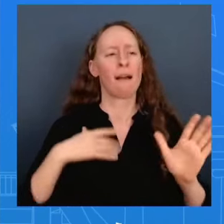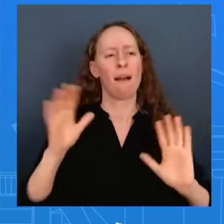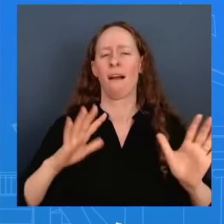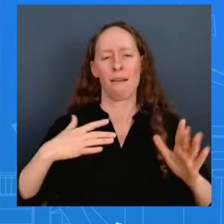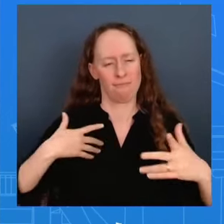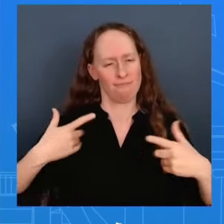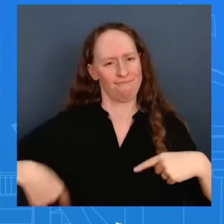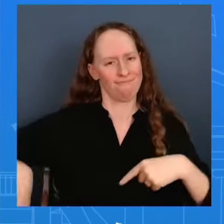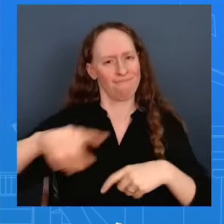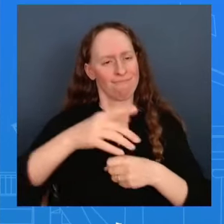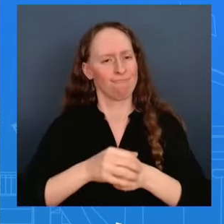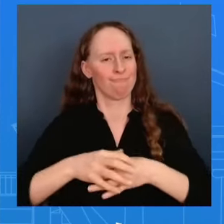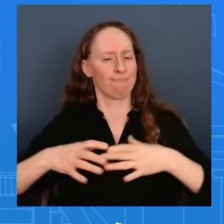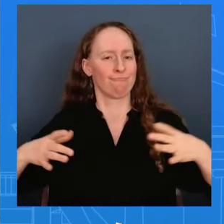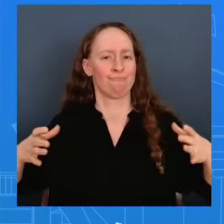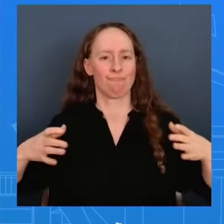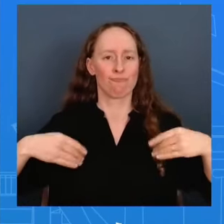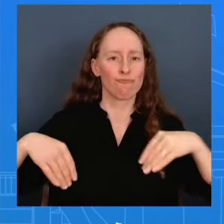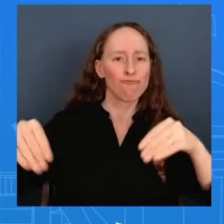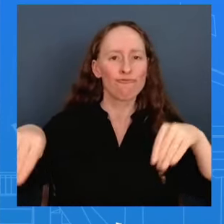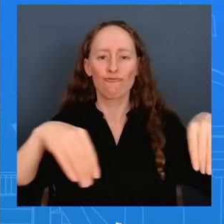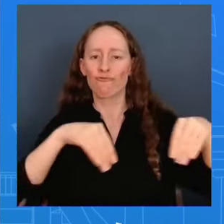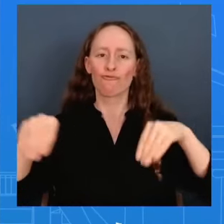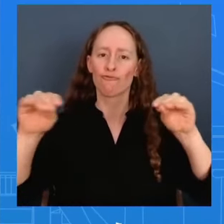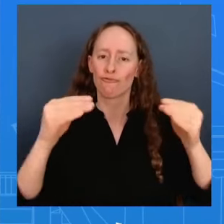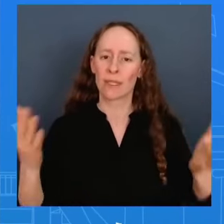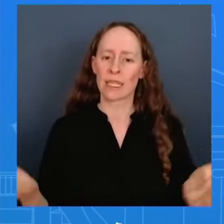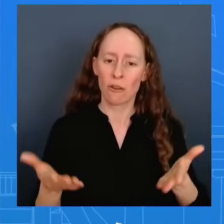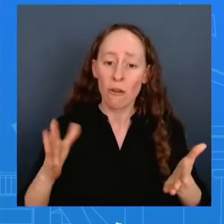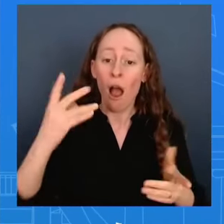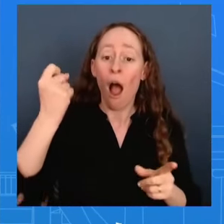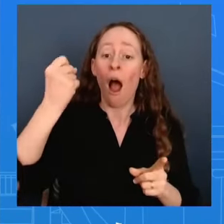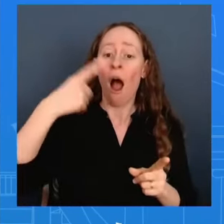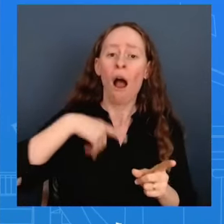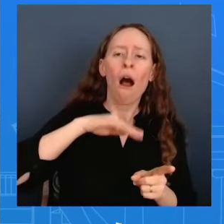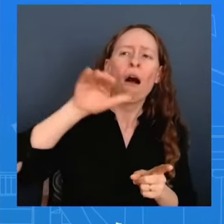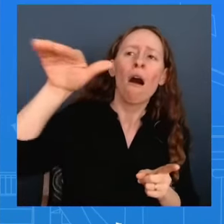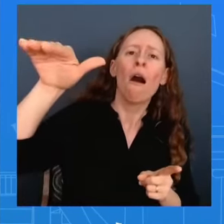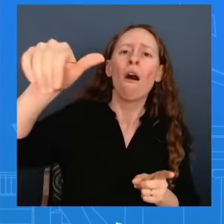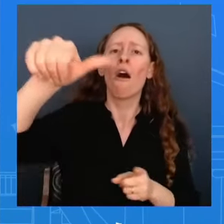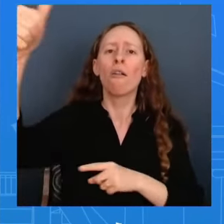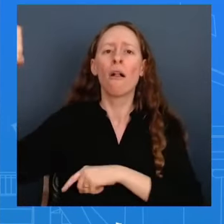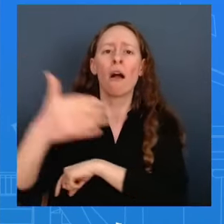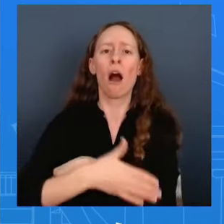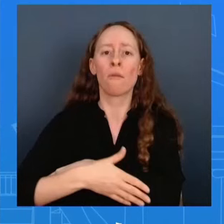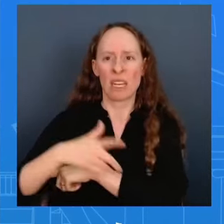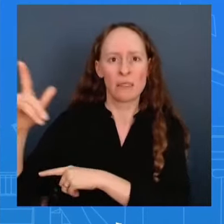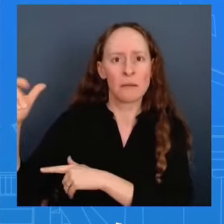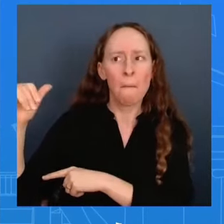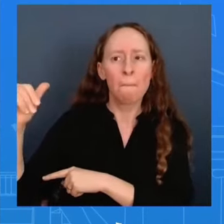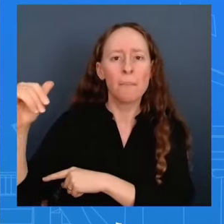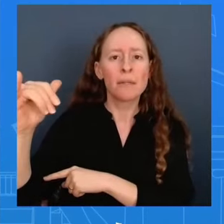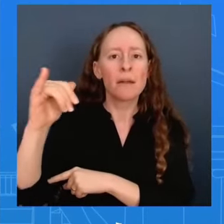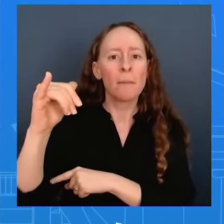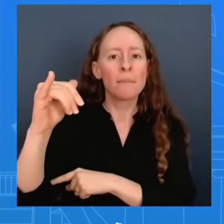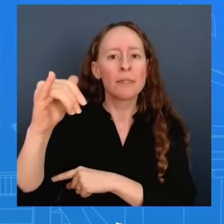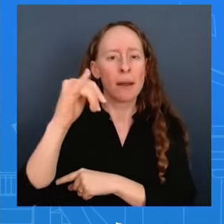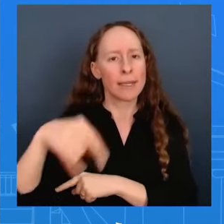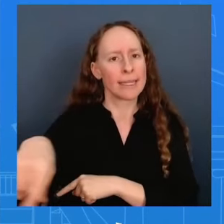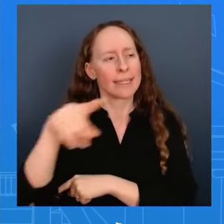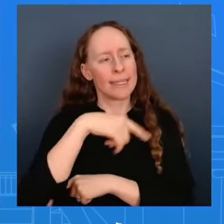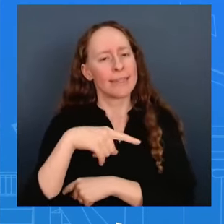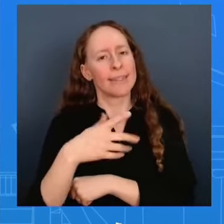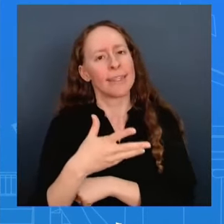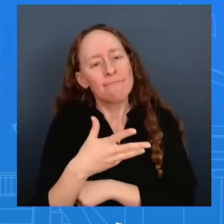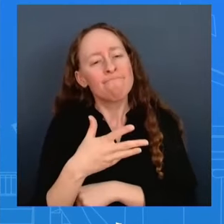with our partners and our allies who face similar threats from the prc's unfair trade practices and are also voicing their concern